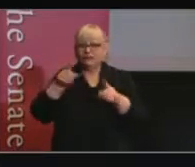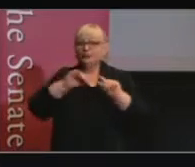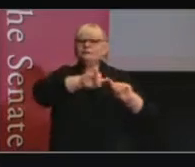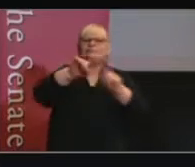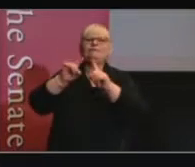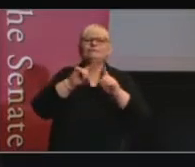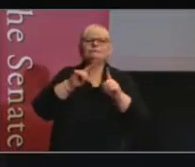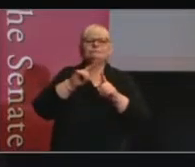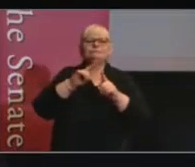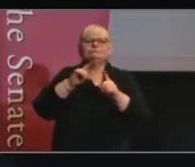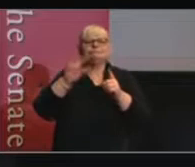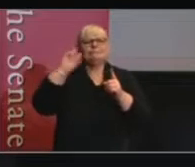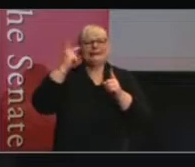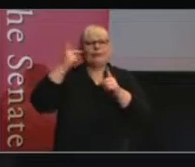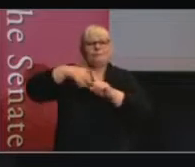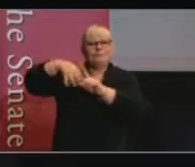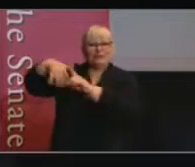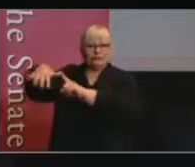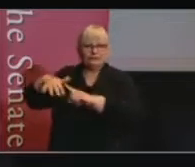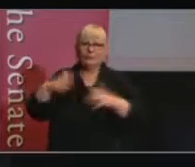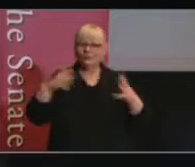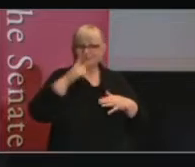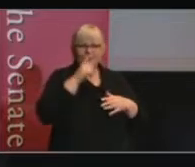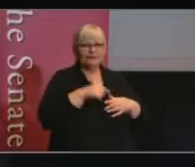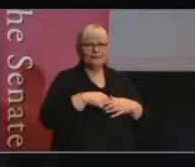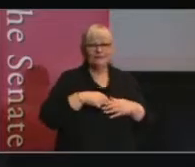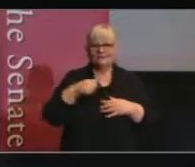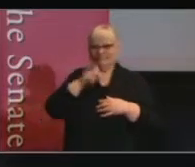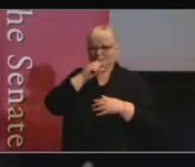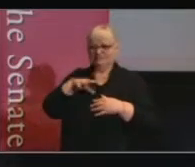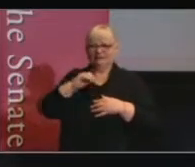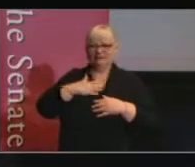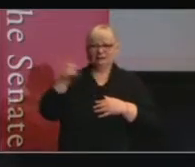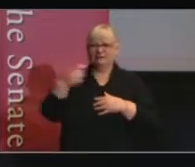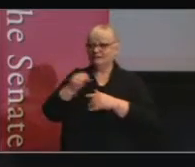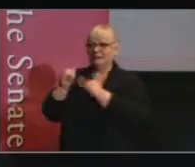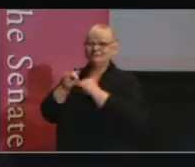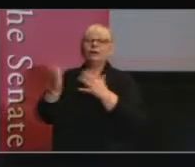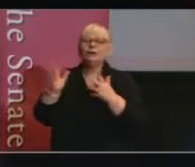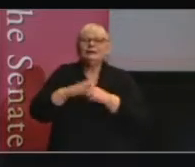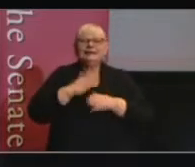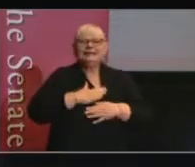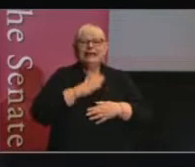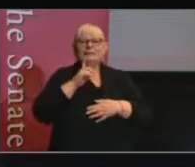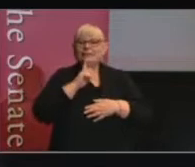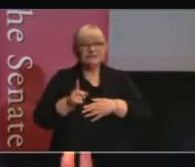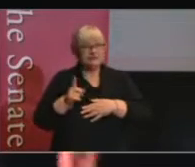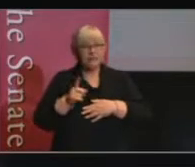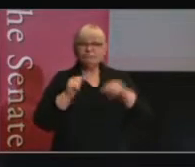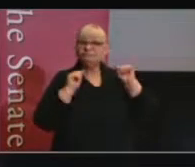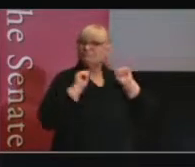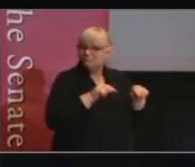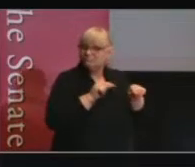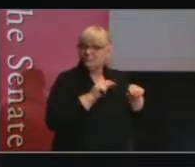all of them, even the people that I thought I didn't like, said how much this